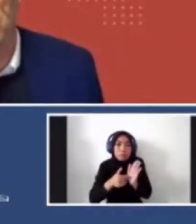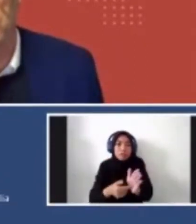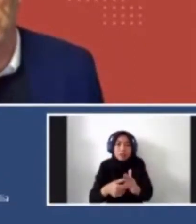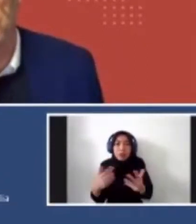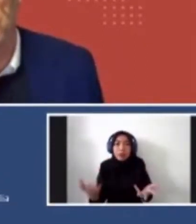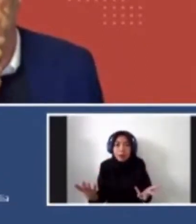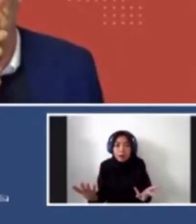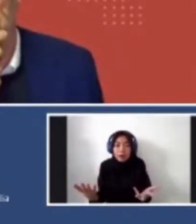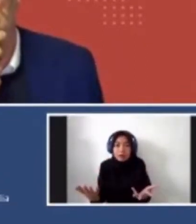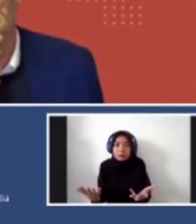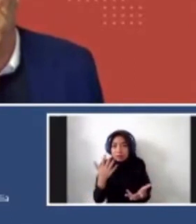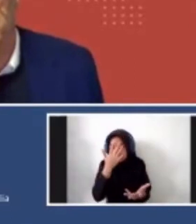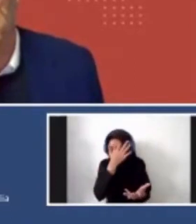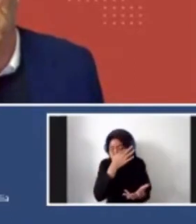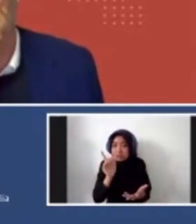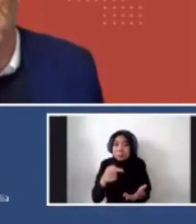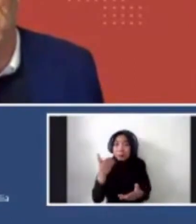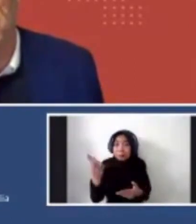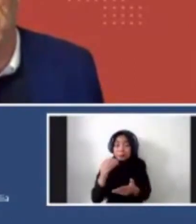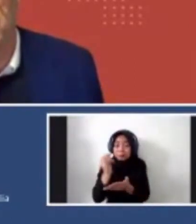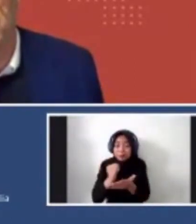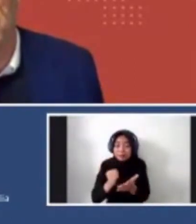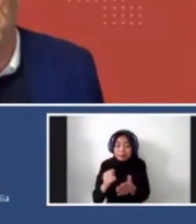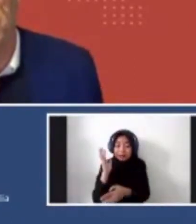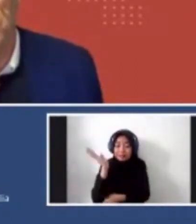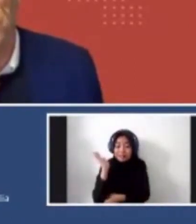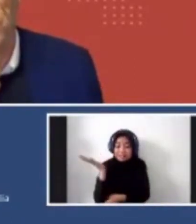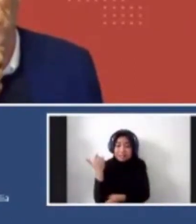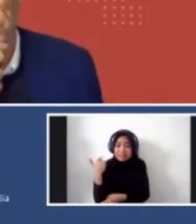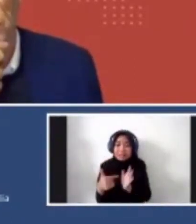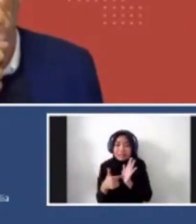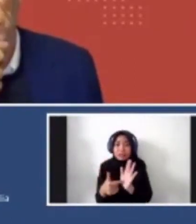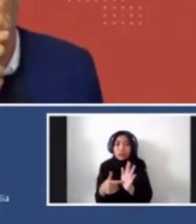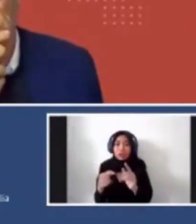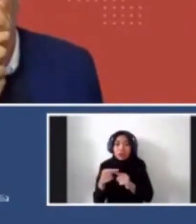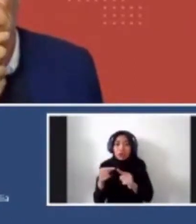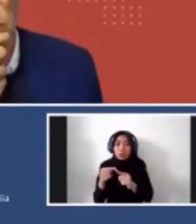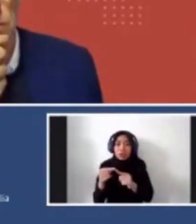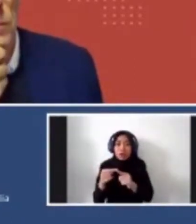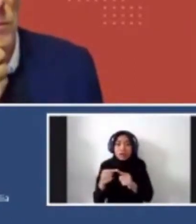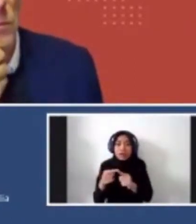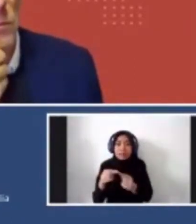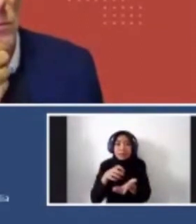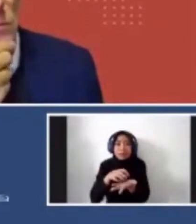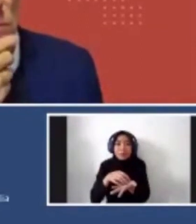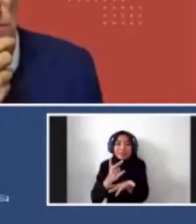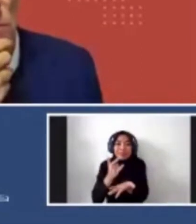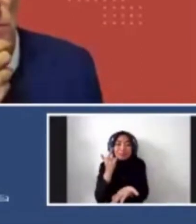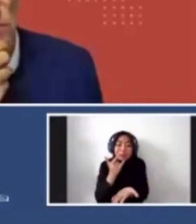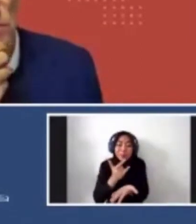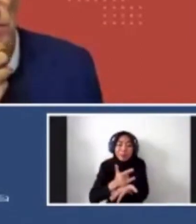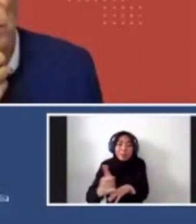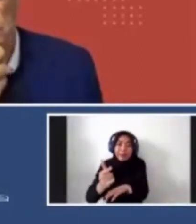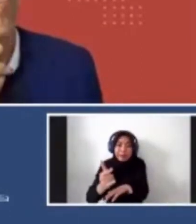what you, what you presented just now, uh, uh, to the, the term permanent, permanent public space, which is very